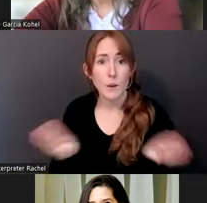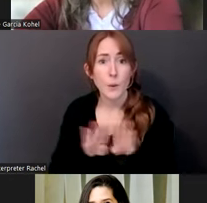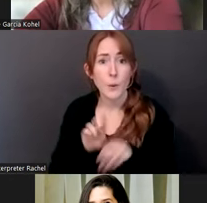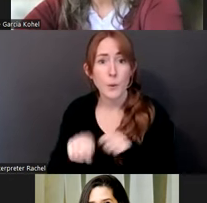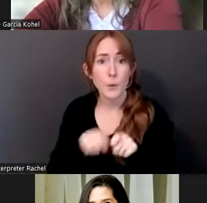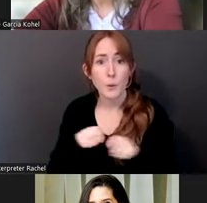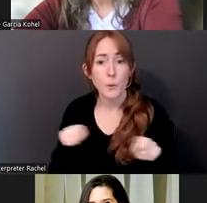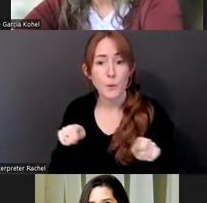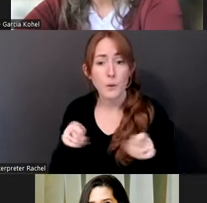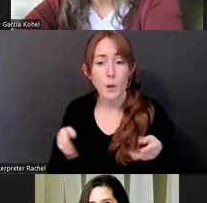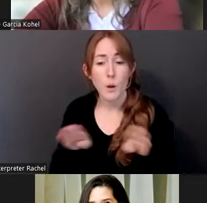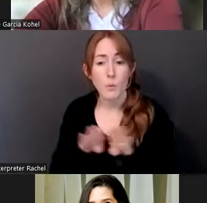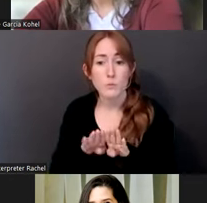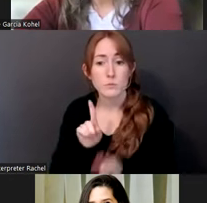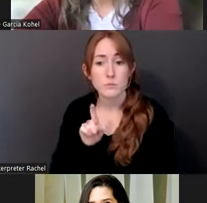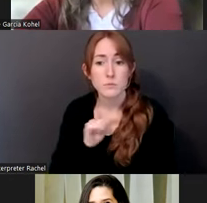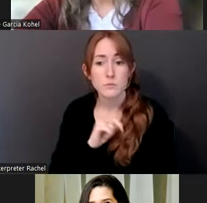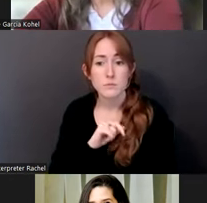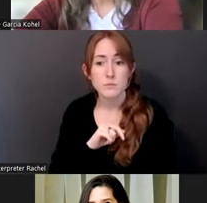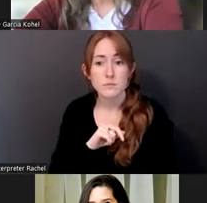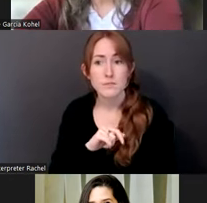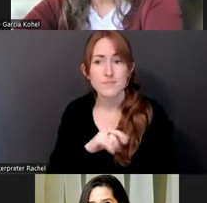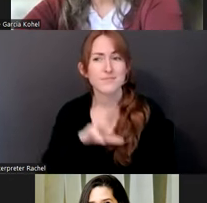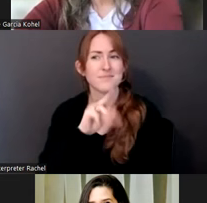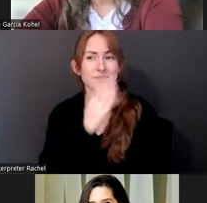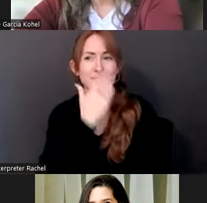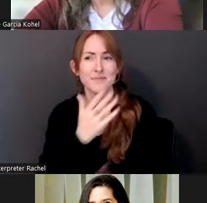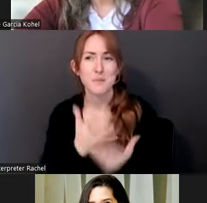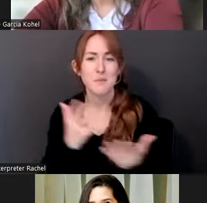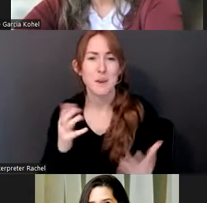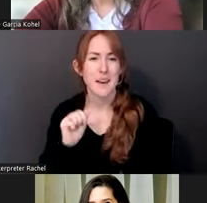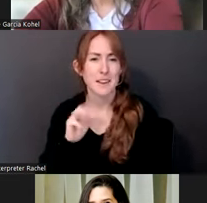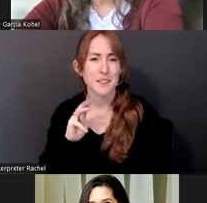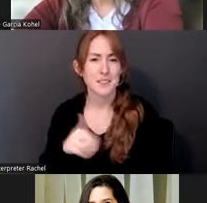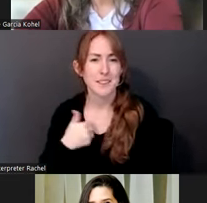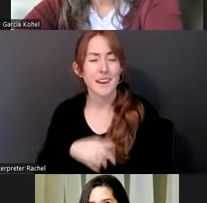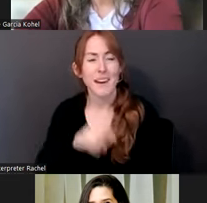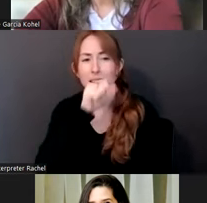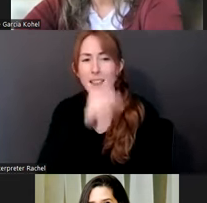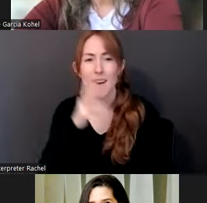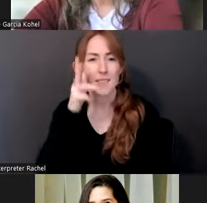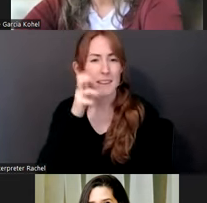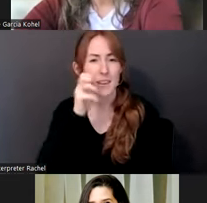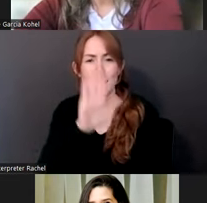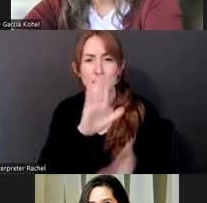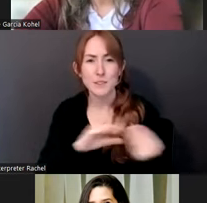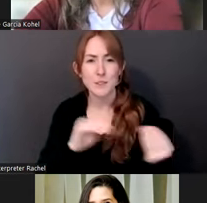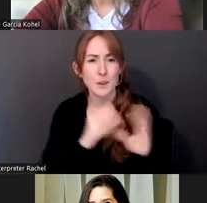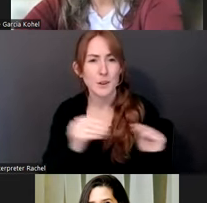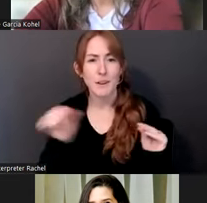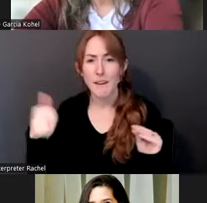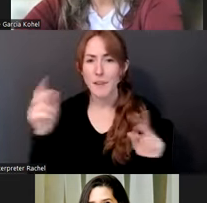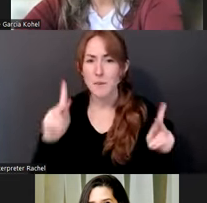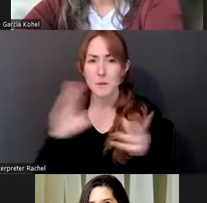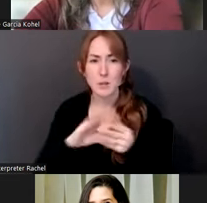rest of our day? No, thank you so much, Mark. This is really great. I loved hearing from you and from everybody about